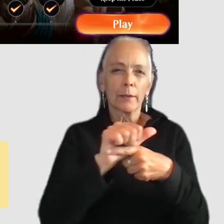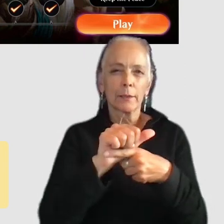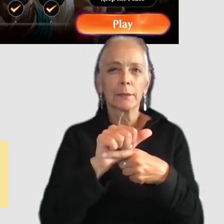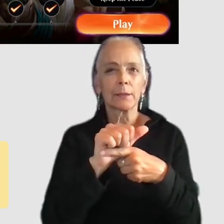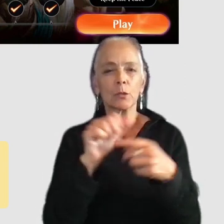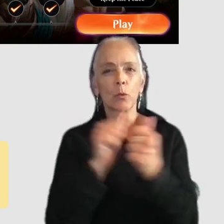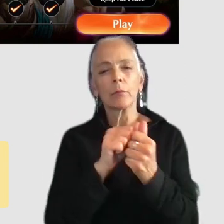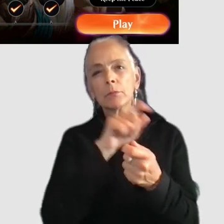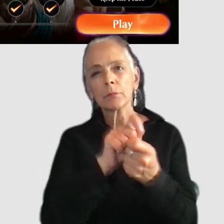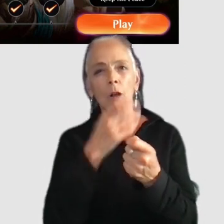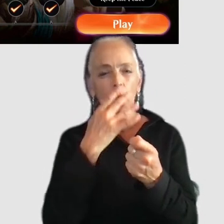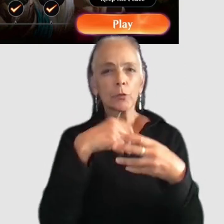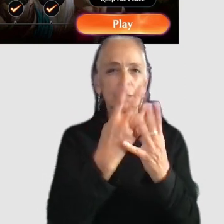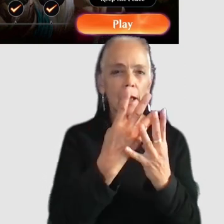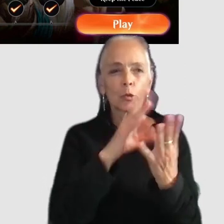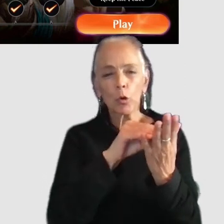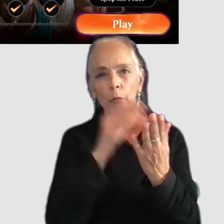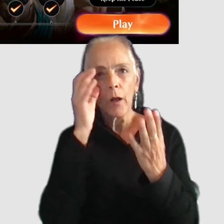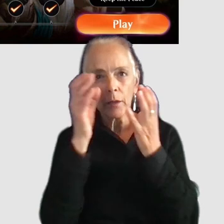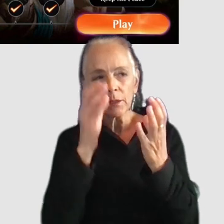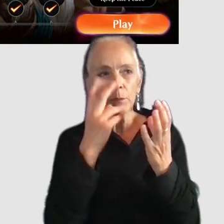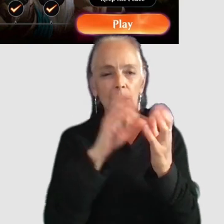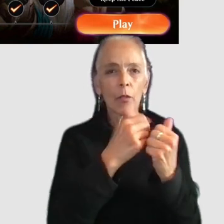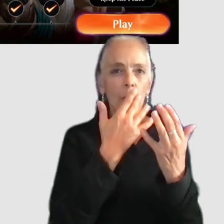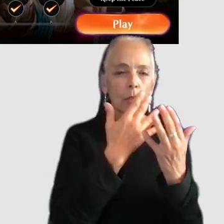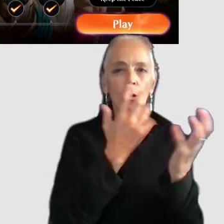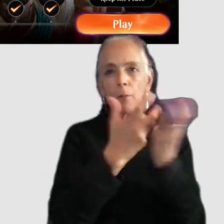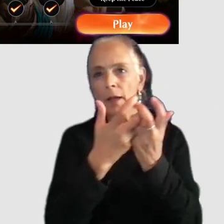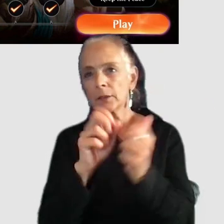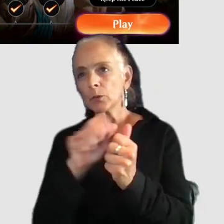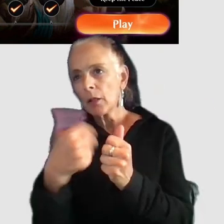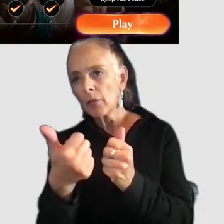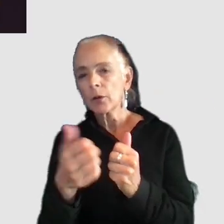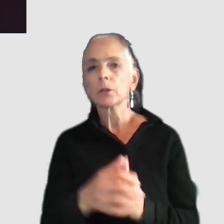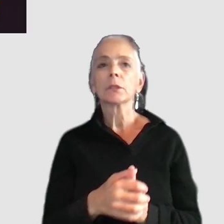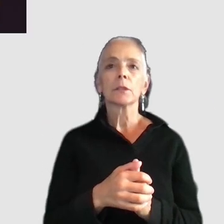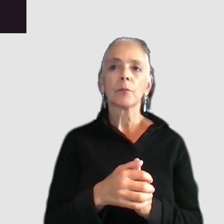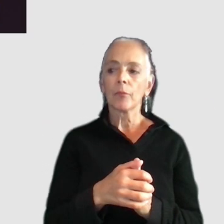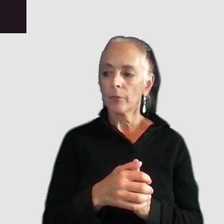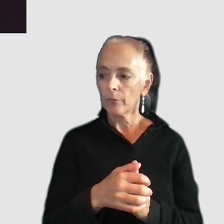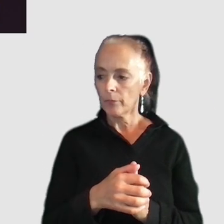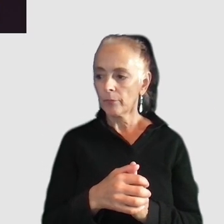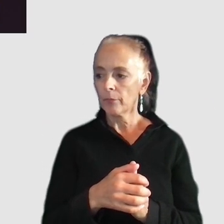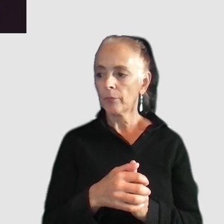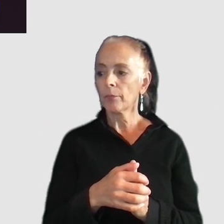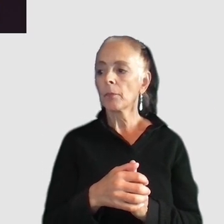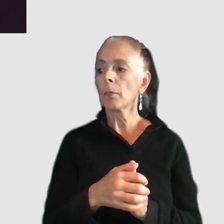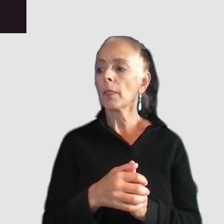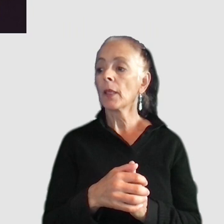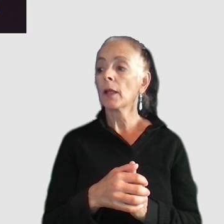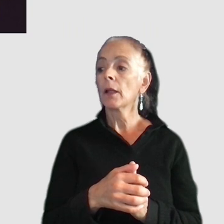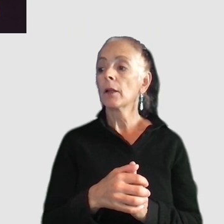you learn those particular concepts and see how that color matches up against the others so that's really interesting um and then